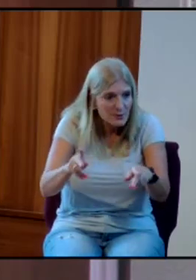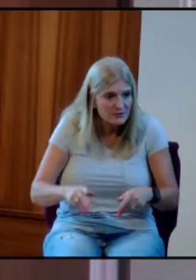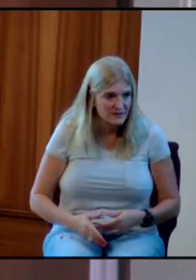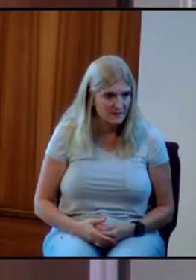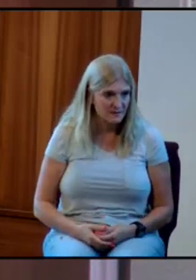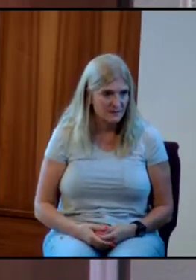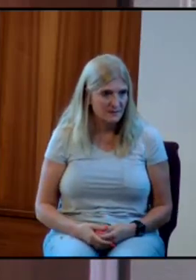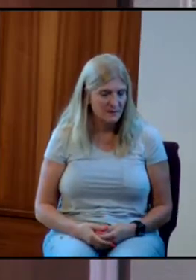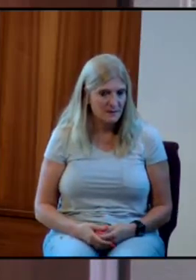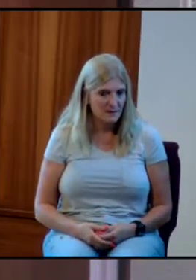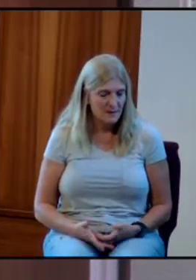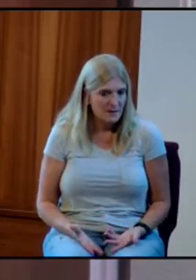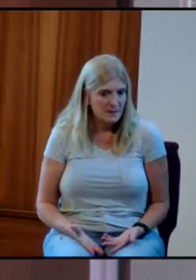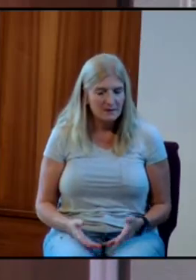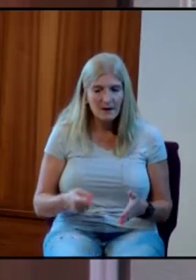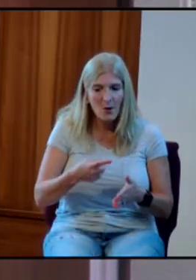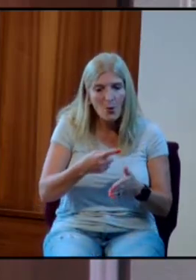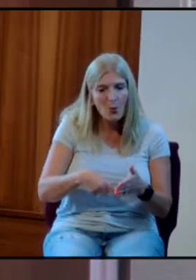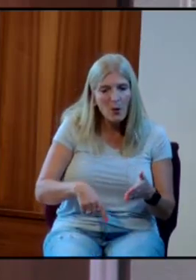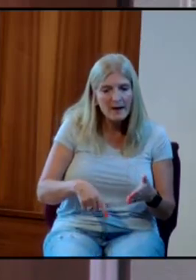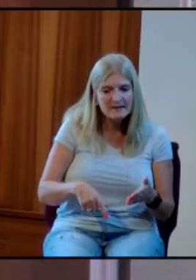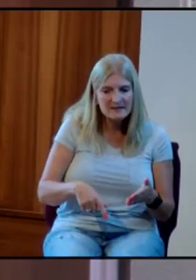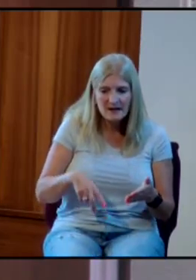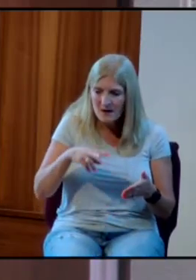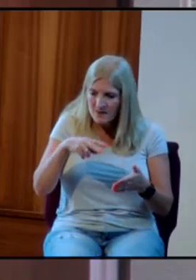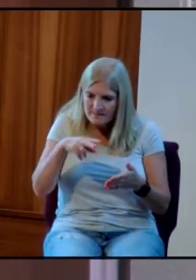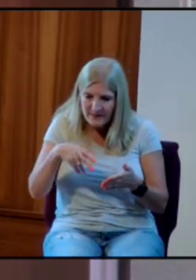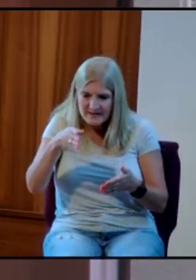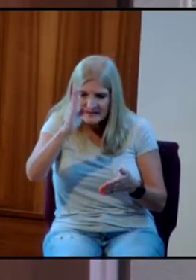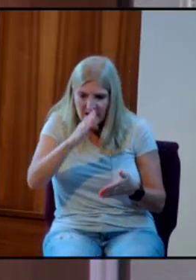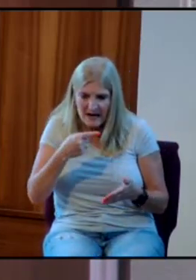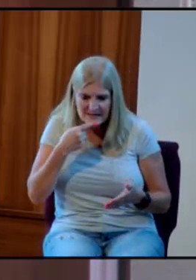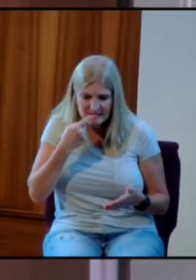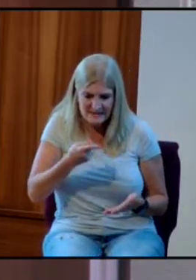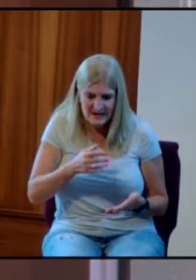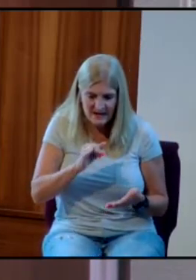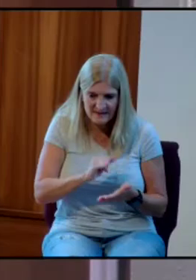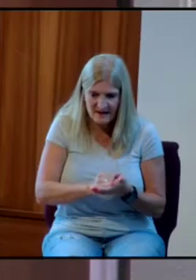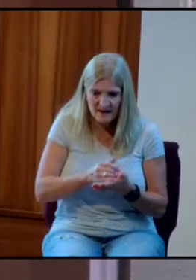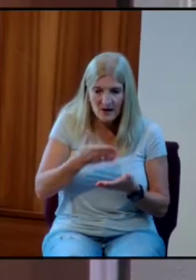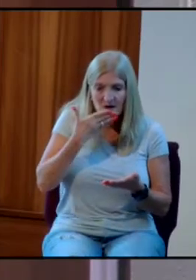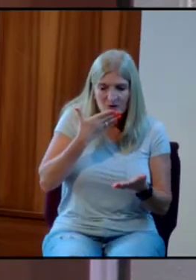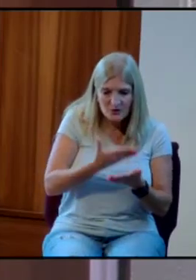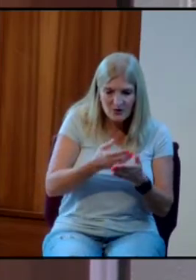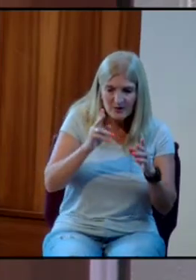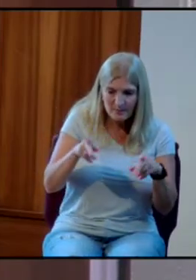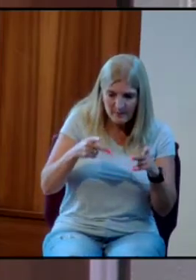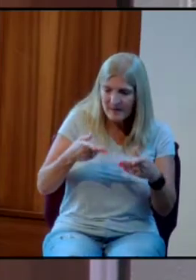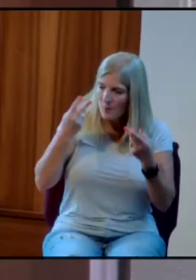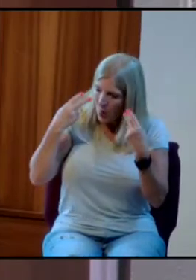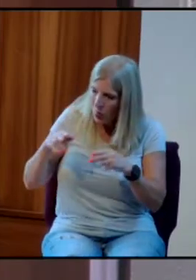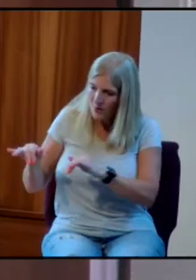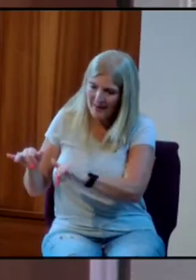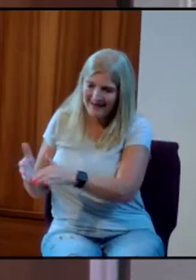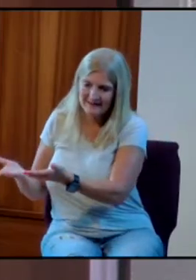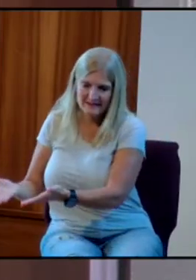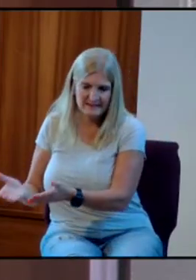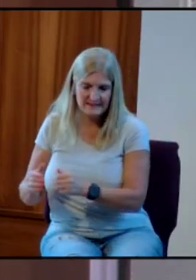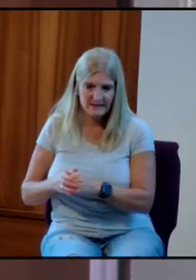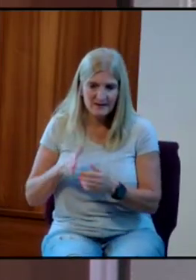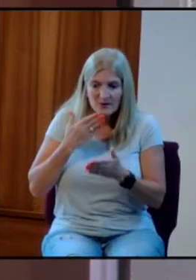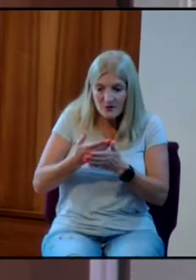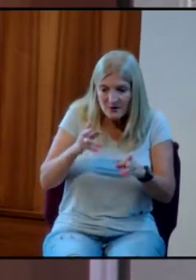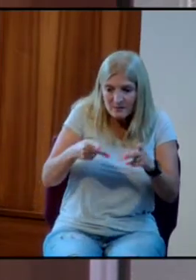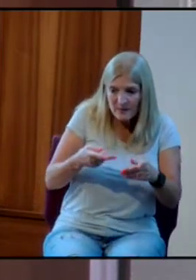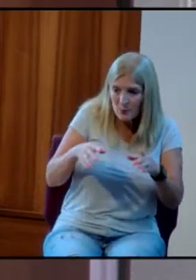What record has God left that said good people are like this? Good people do these